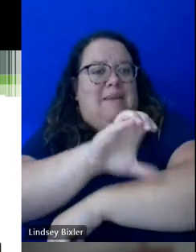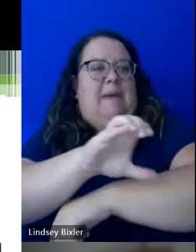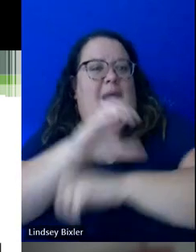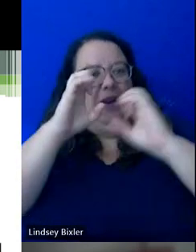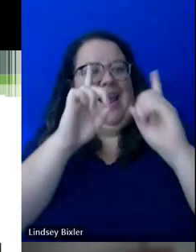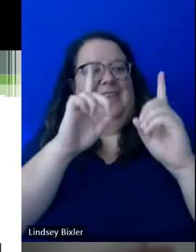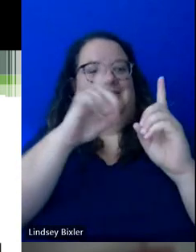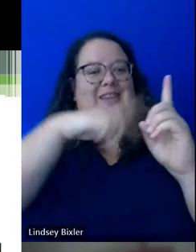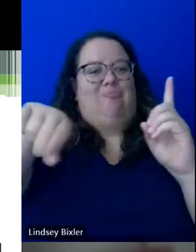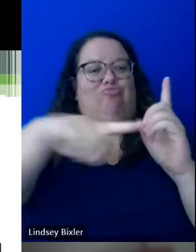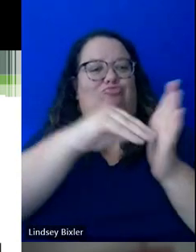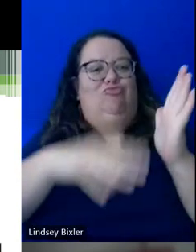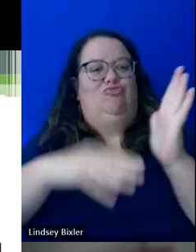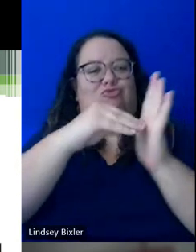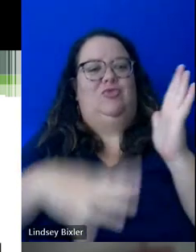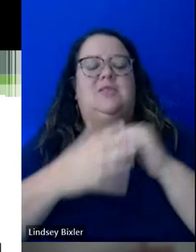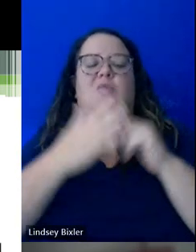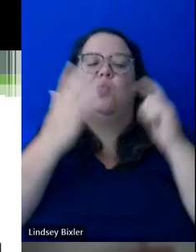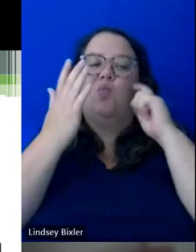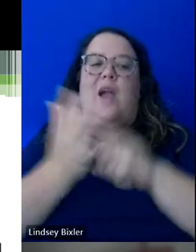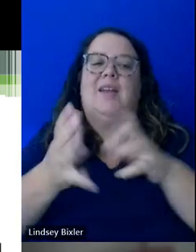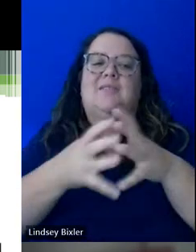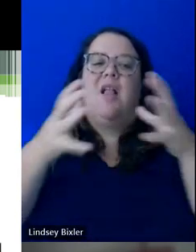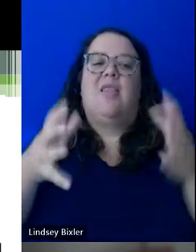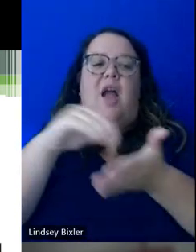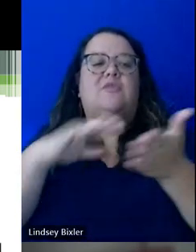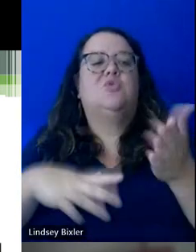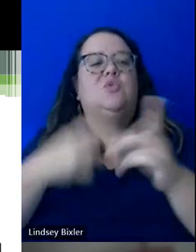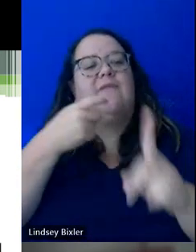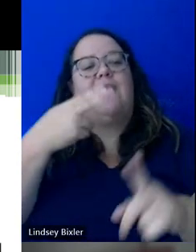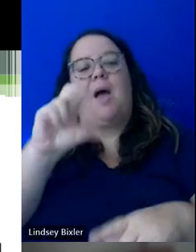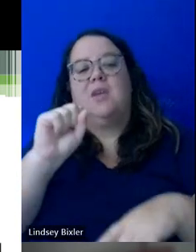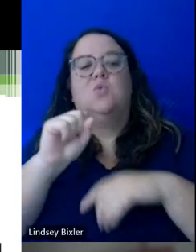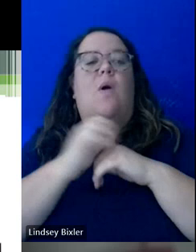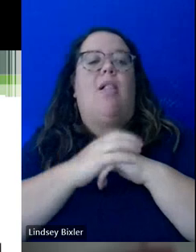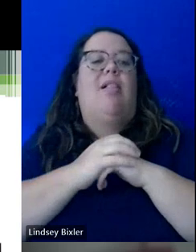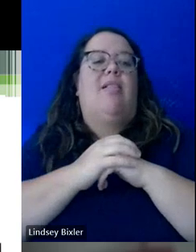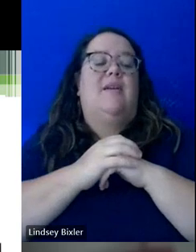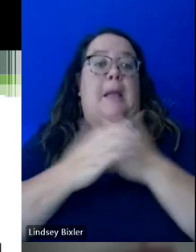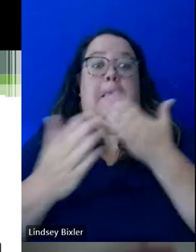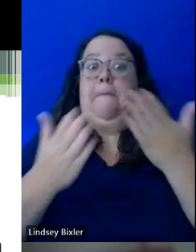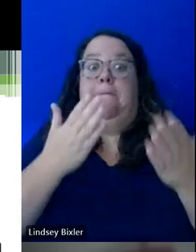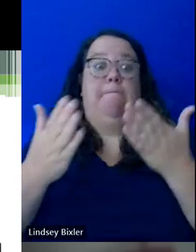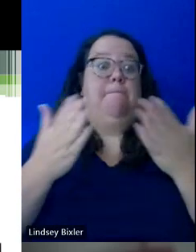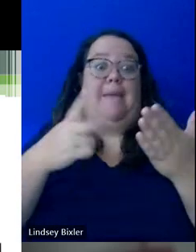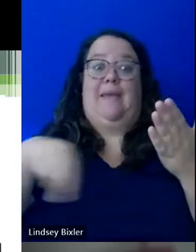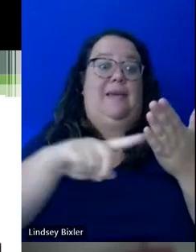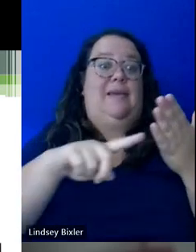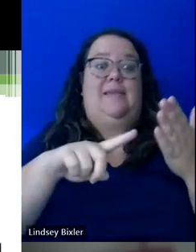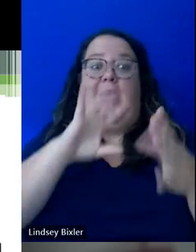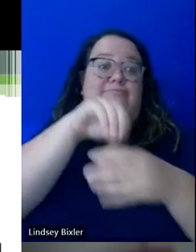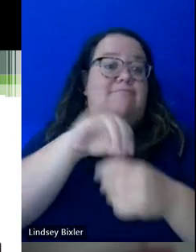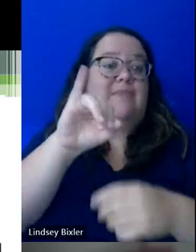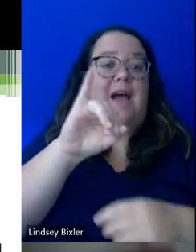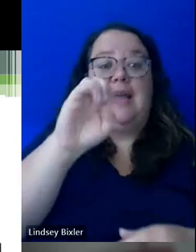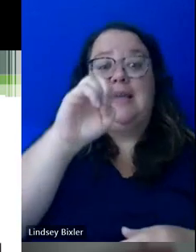recognize that a lot of students have come from high school and maybe they've been on an IEP and they